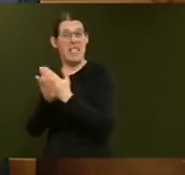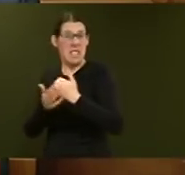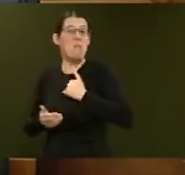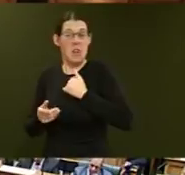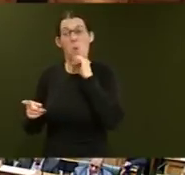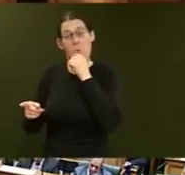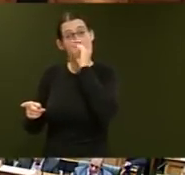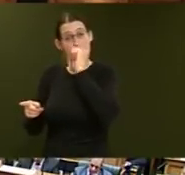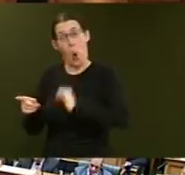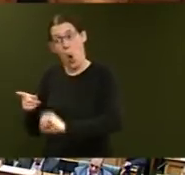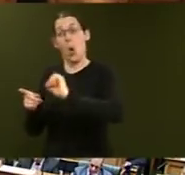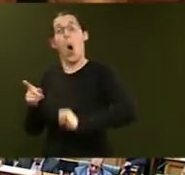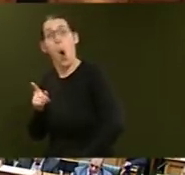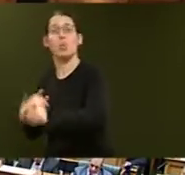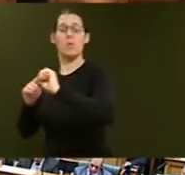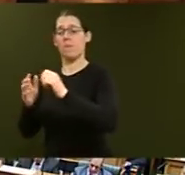home.